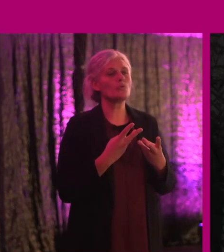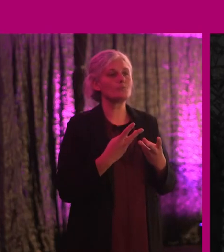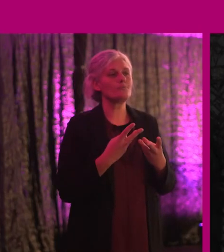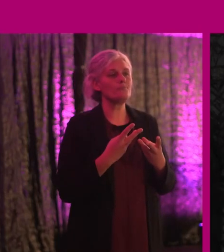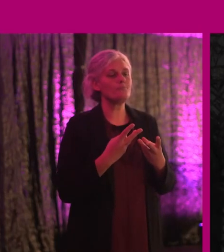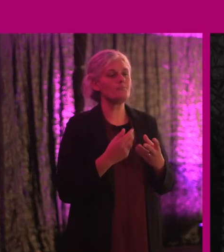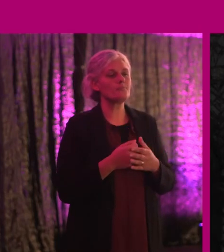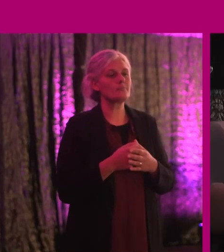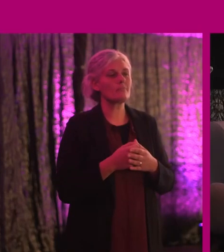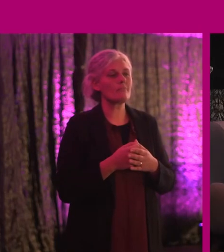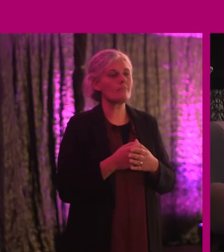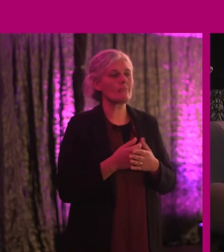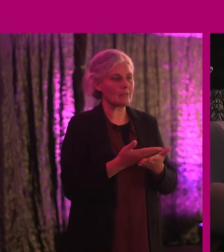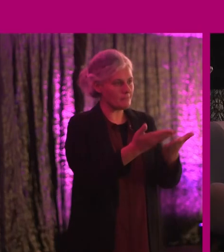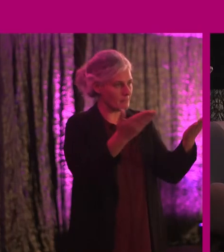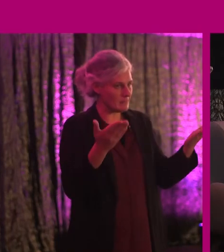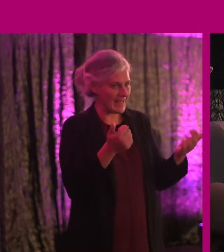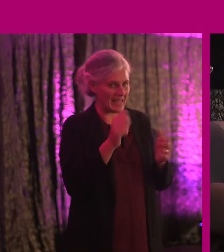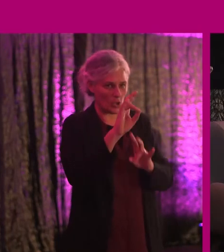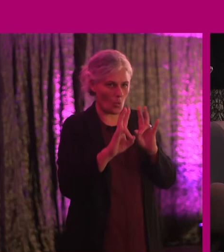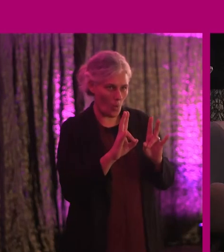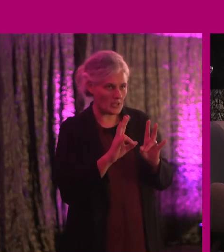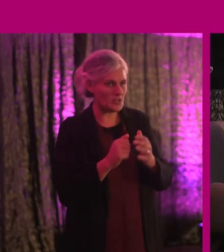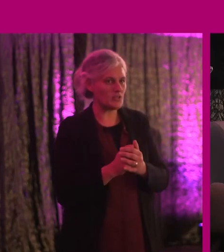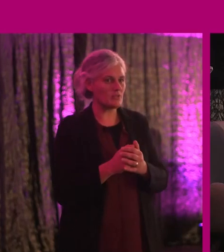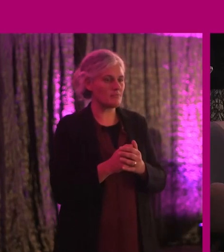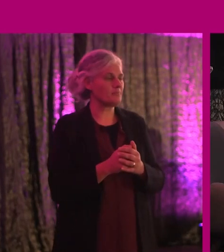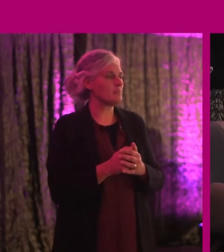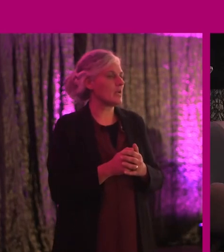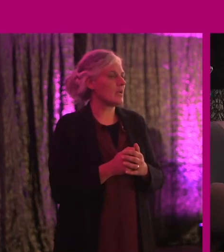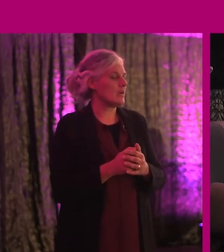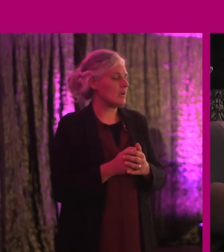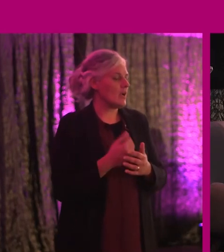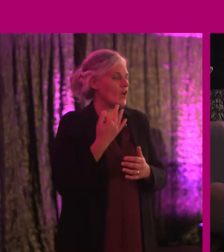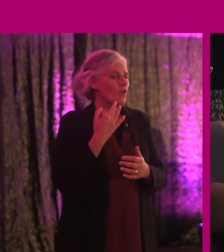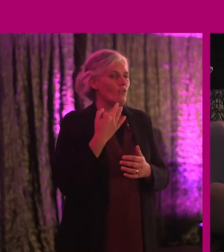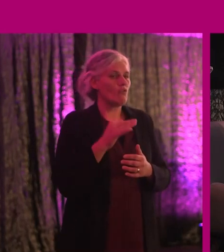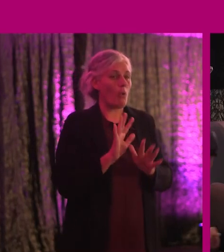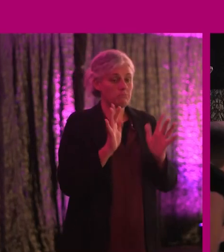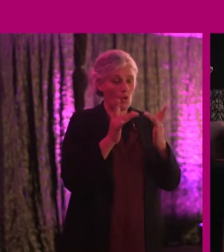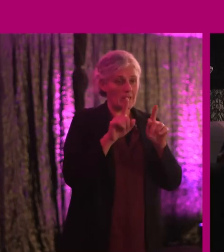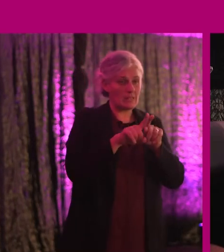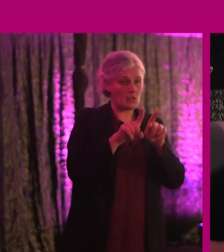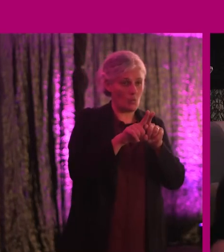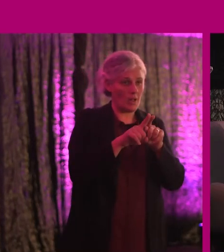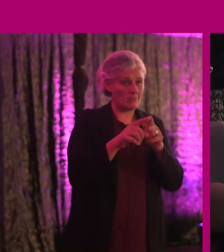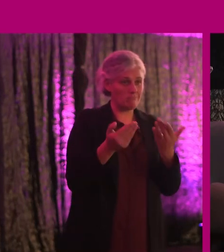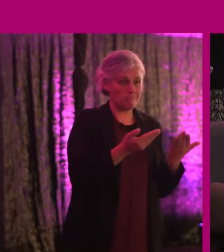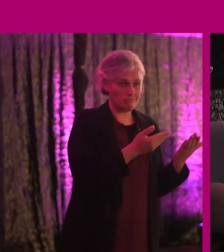this to the floor. Now, if there were any questions or any questions coming in from online for Carolyn.